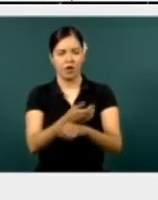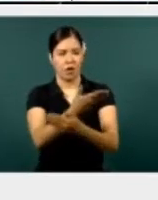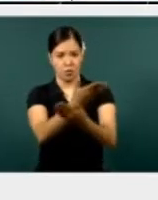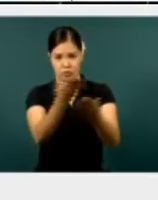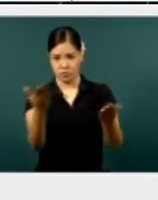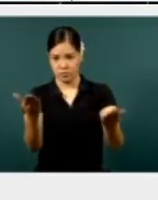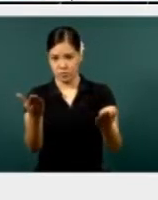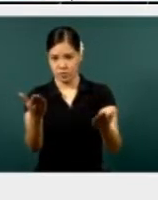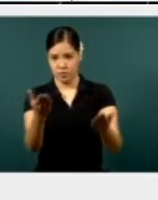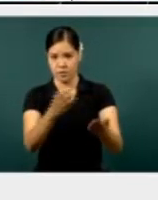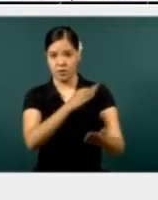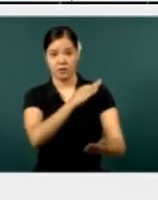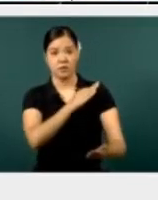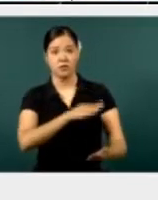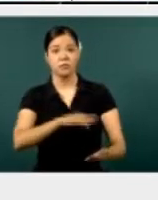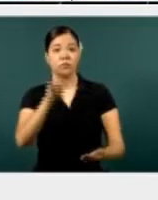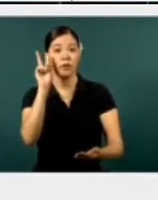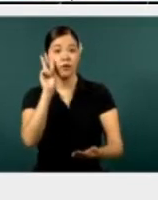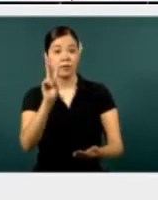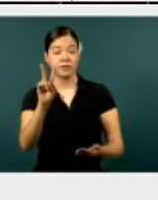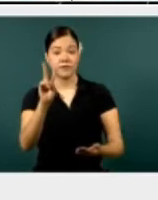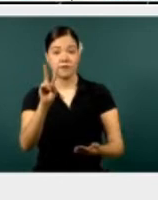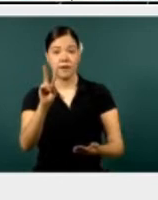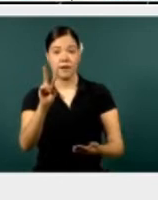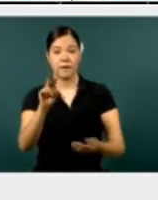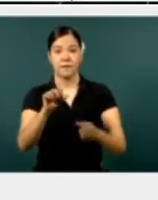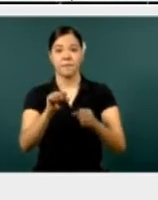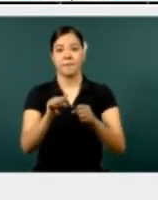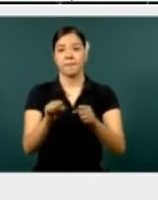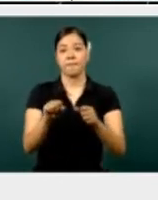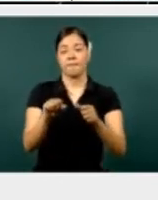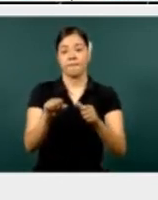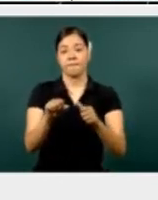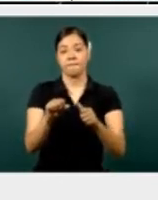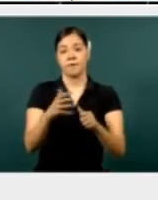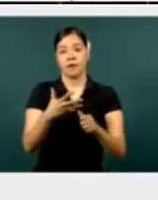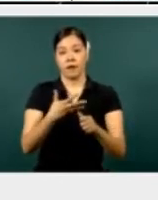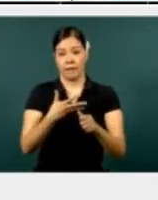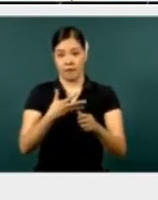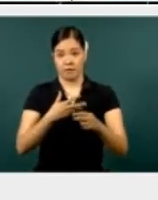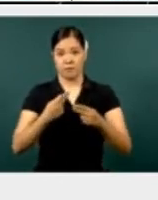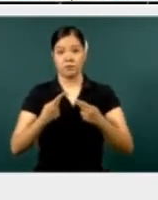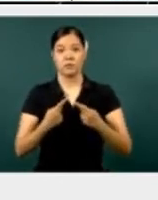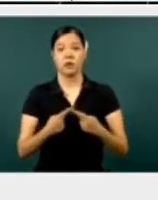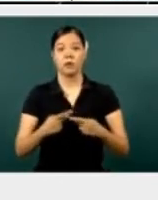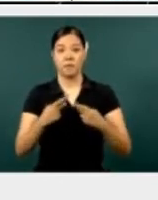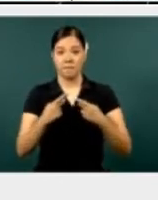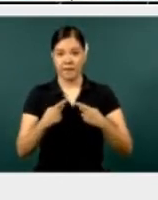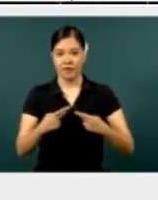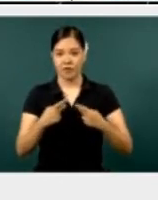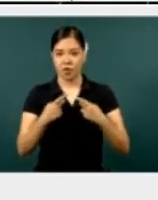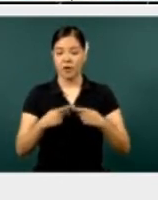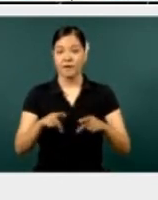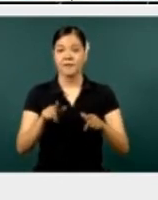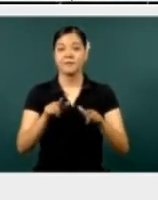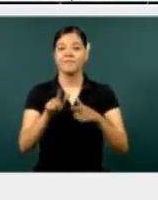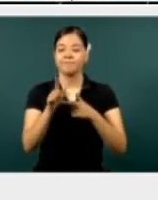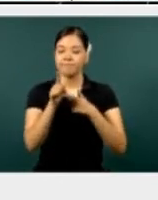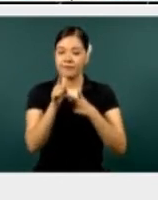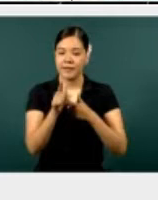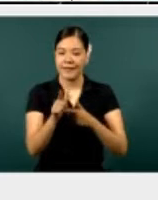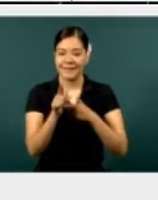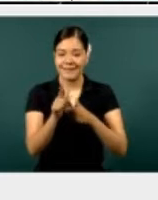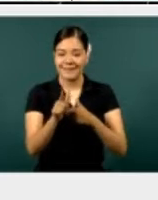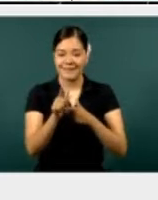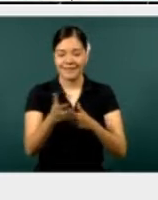from the Secretary of Defense, that we have personnel that